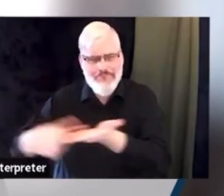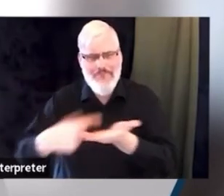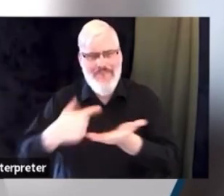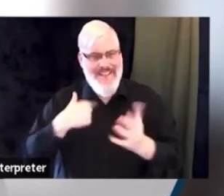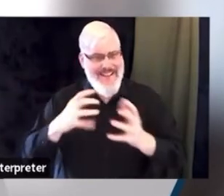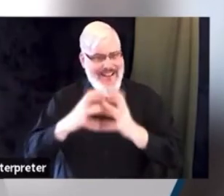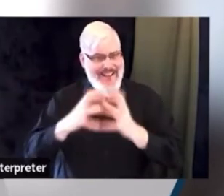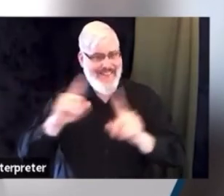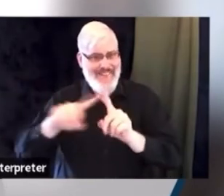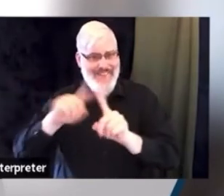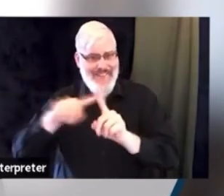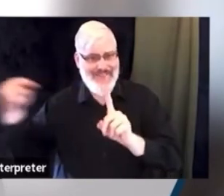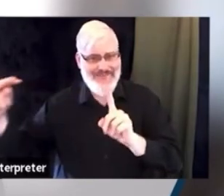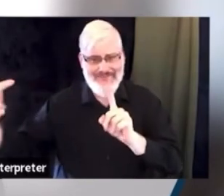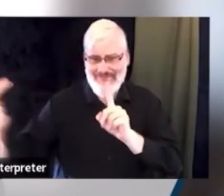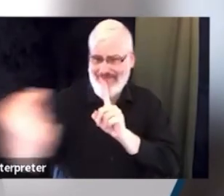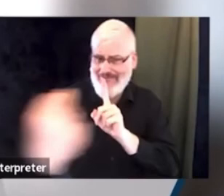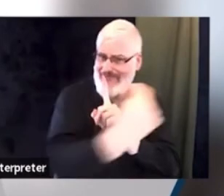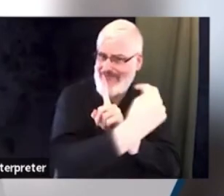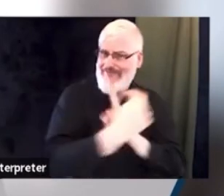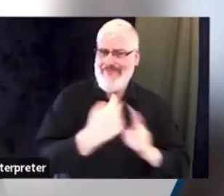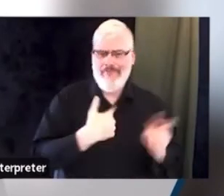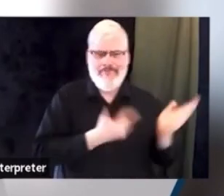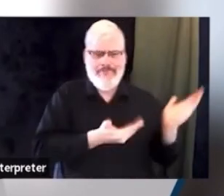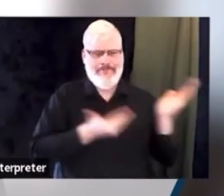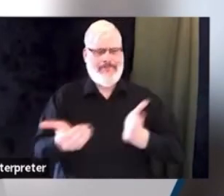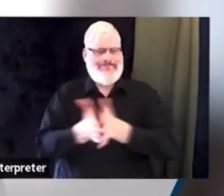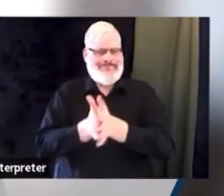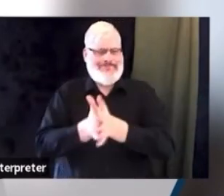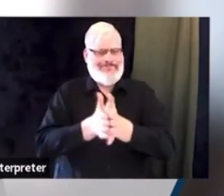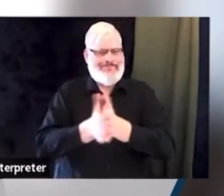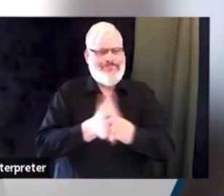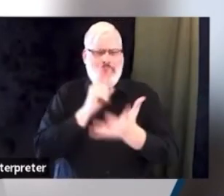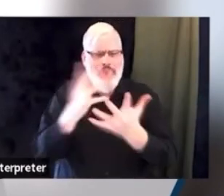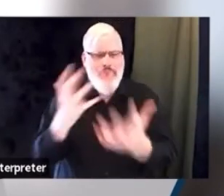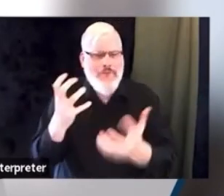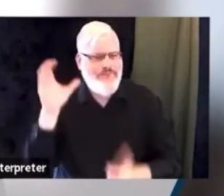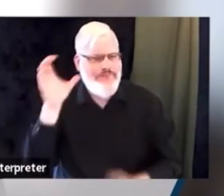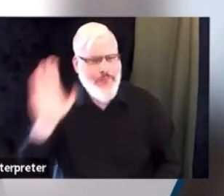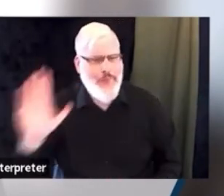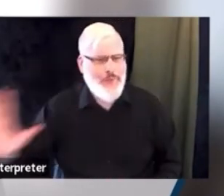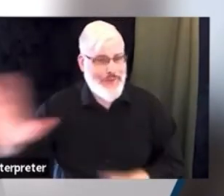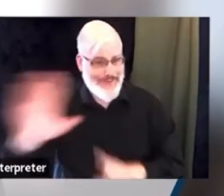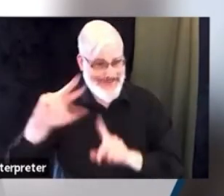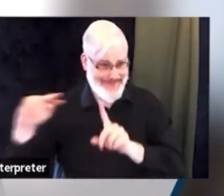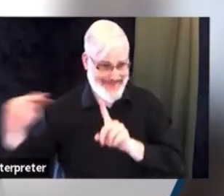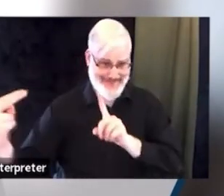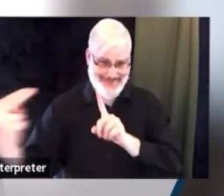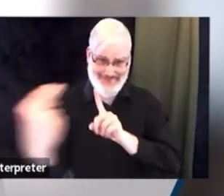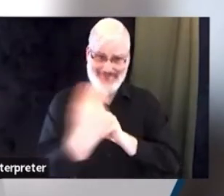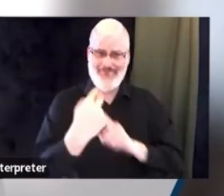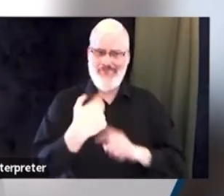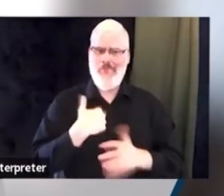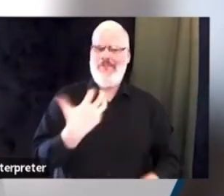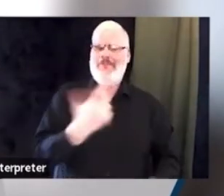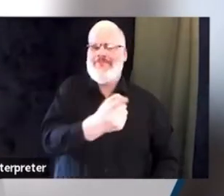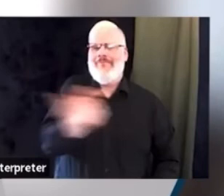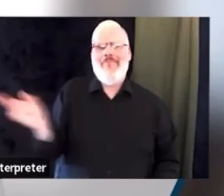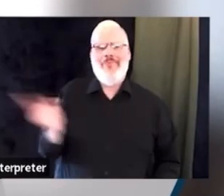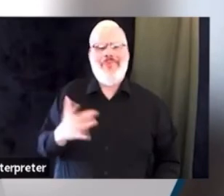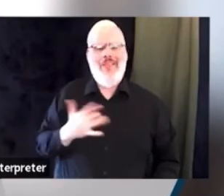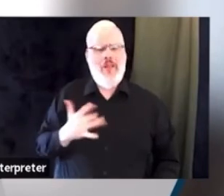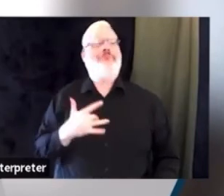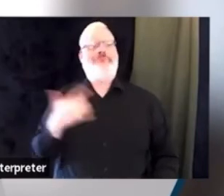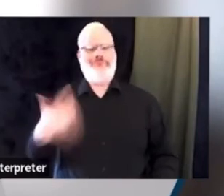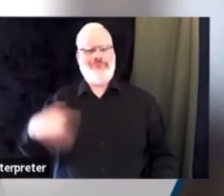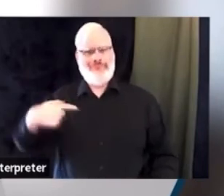forth moving forward and set a plan and a pathway, that it's representative of everyone within our organization. And then I understand all the